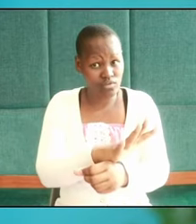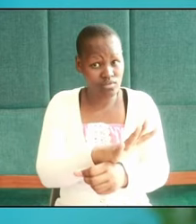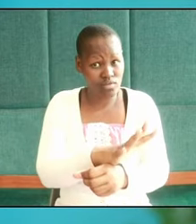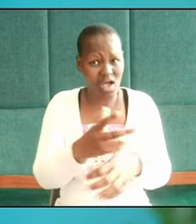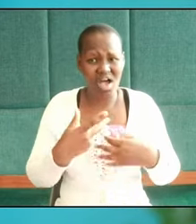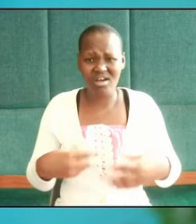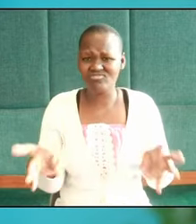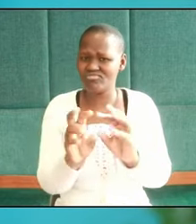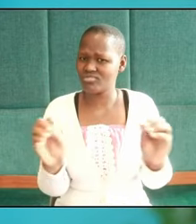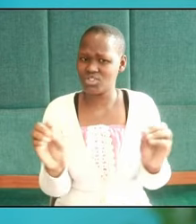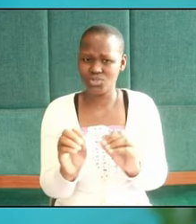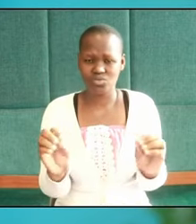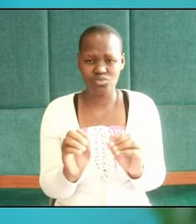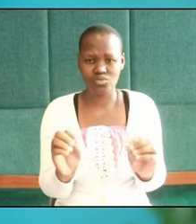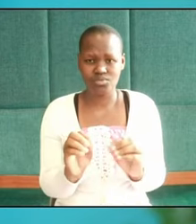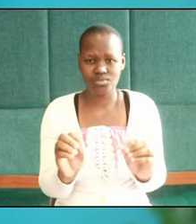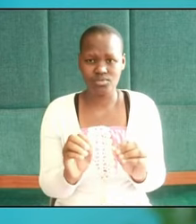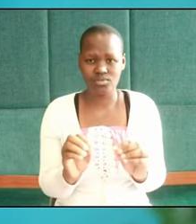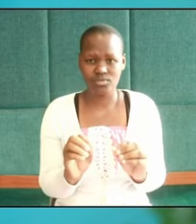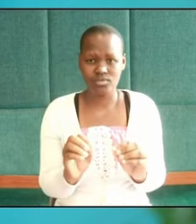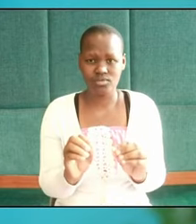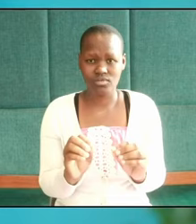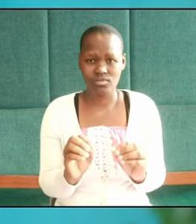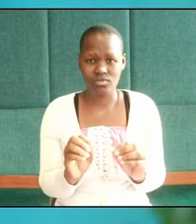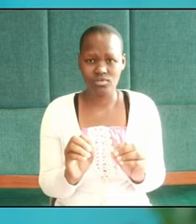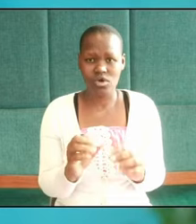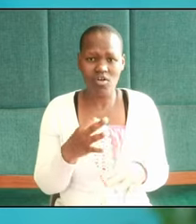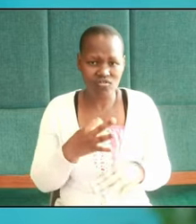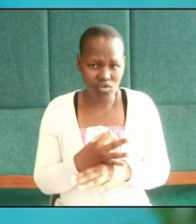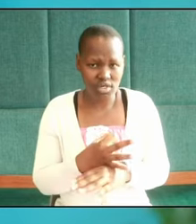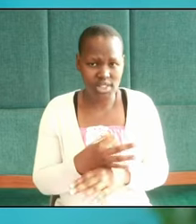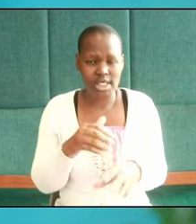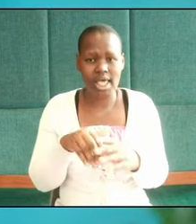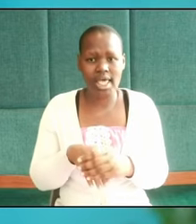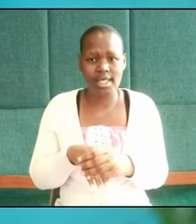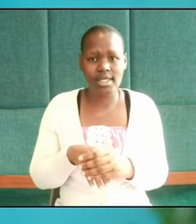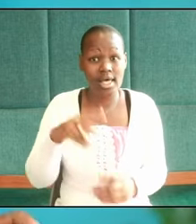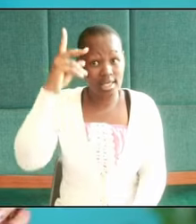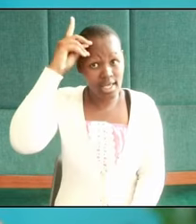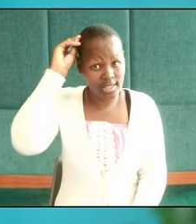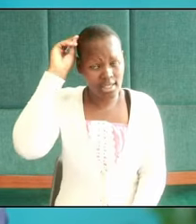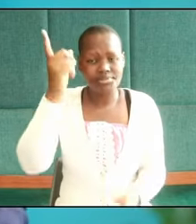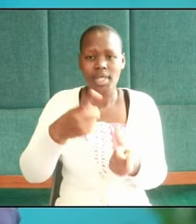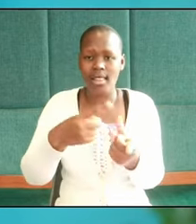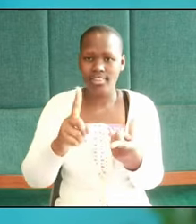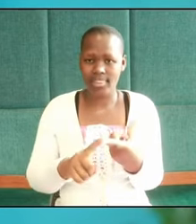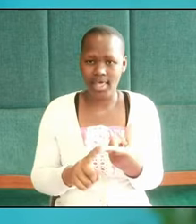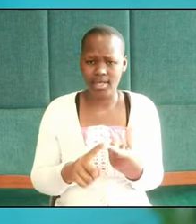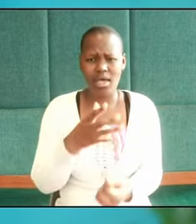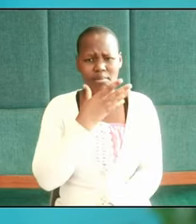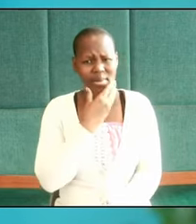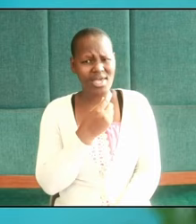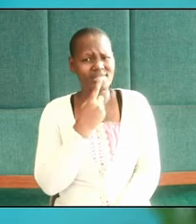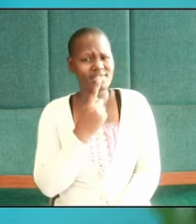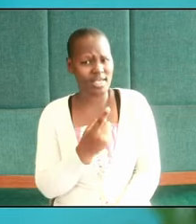there any error or fault found in him. Then this man